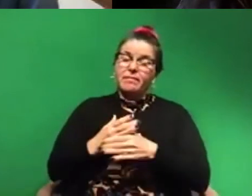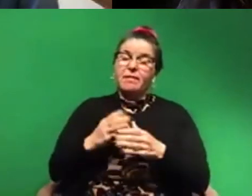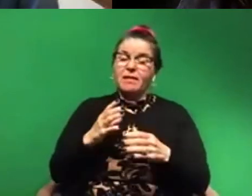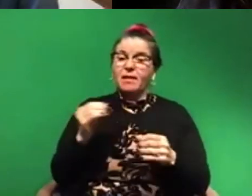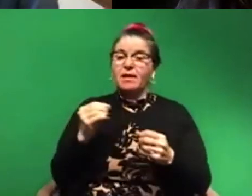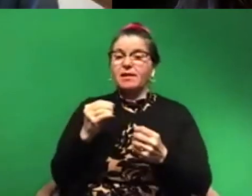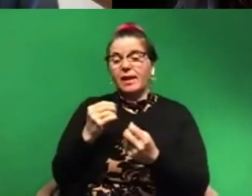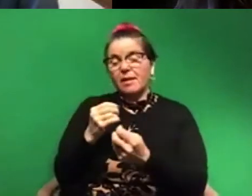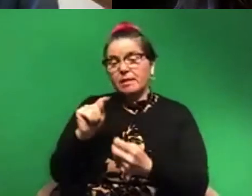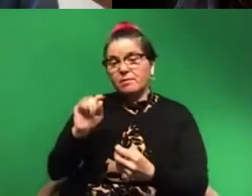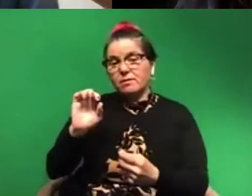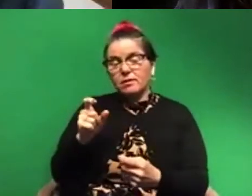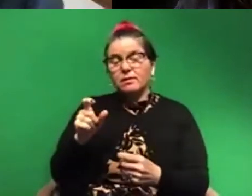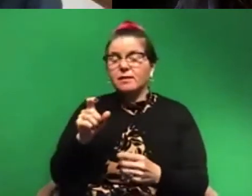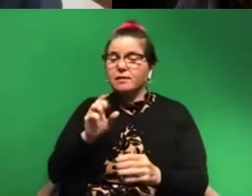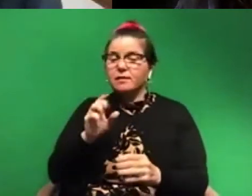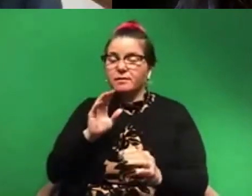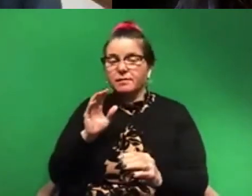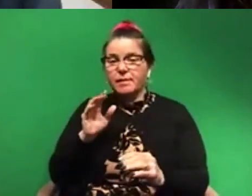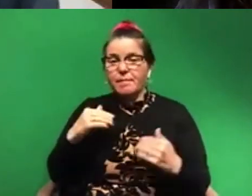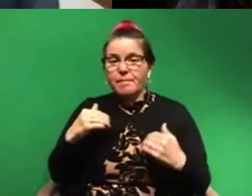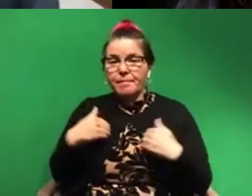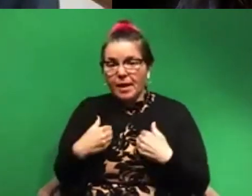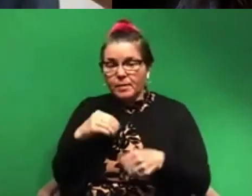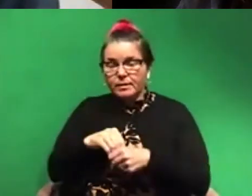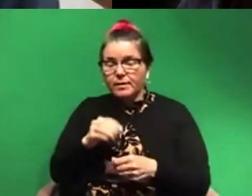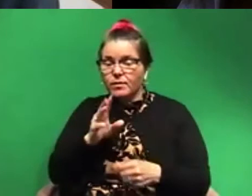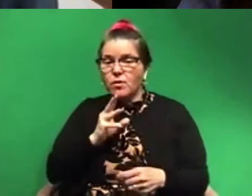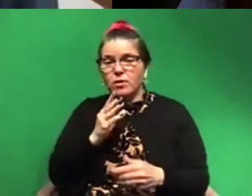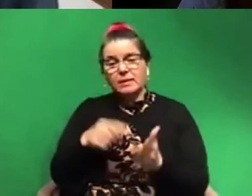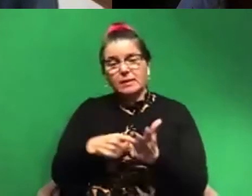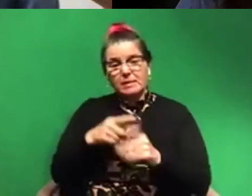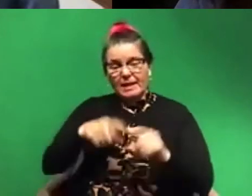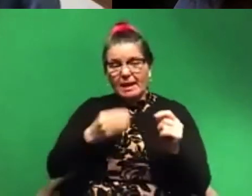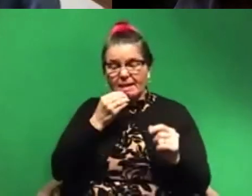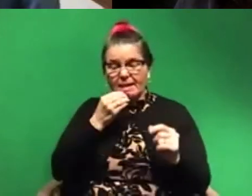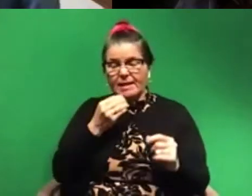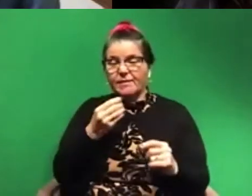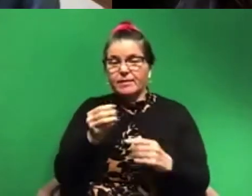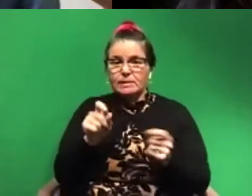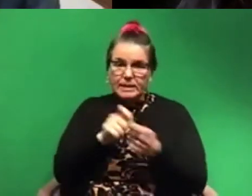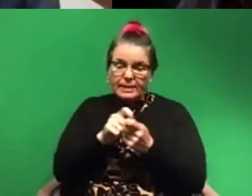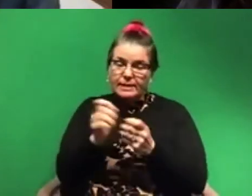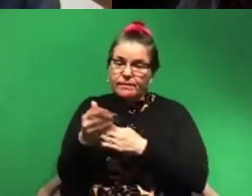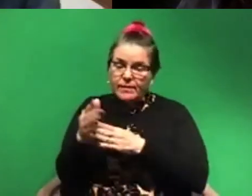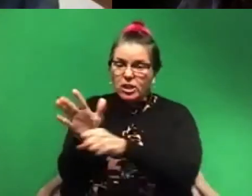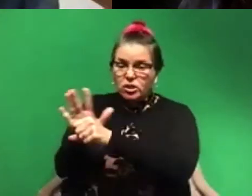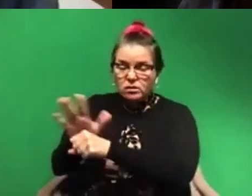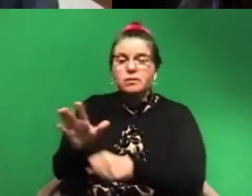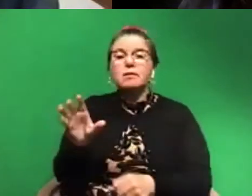fish as well. And there are reasons why sometimes we can't eat fish or can't eat shellfish in certain areas. And coincidentally, some of those are bioluminescent.